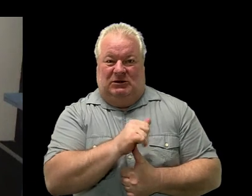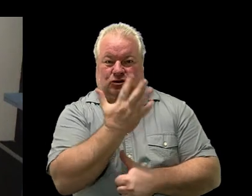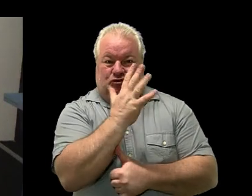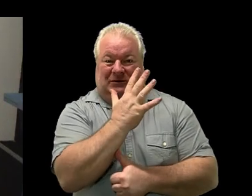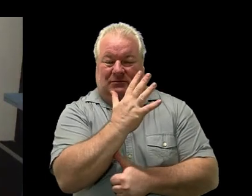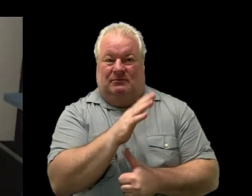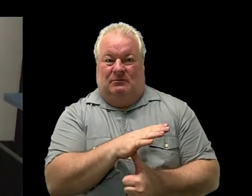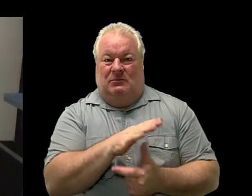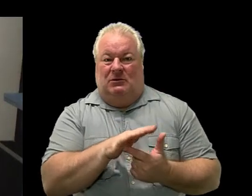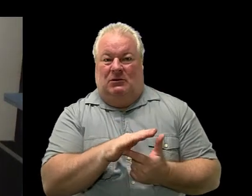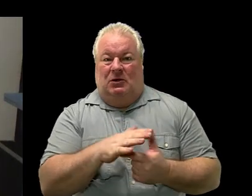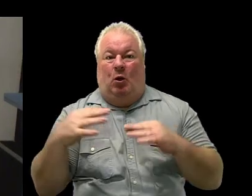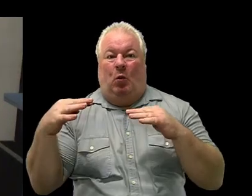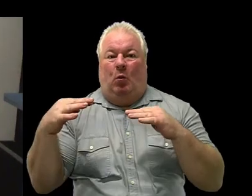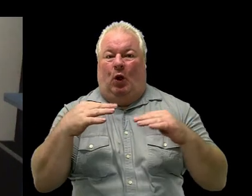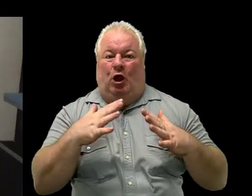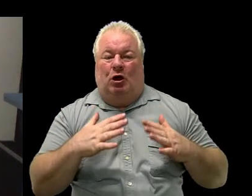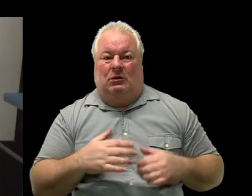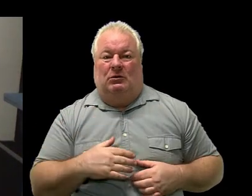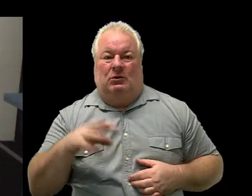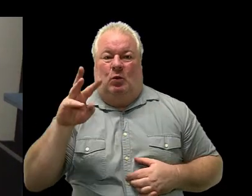warrior one